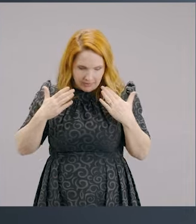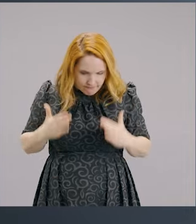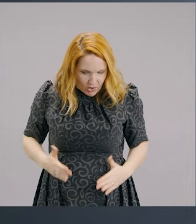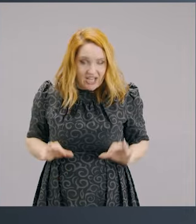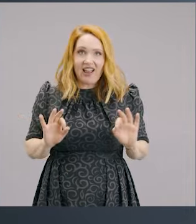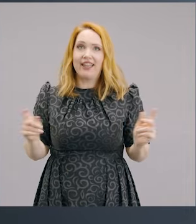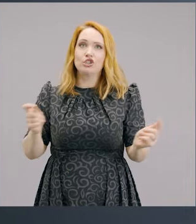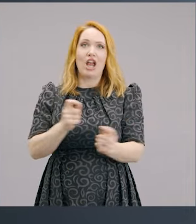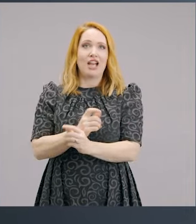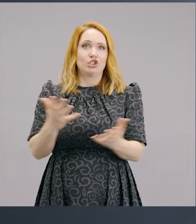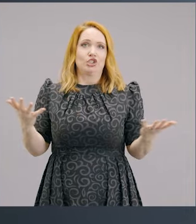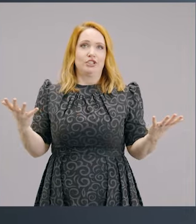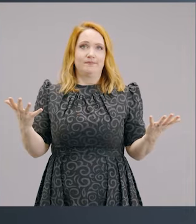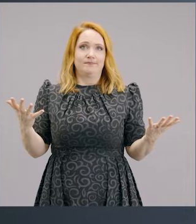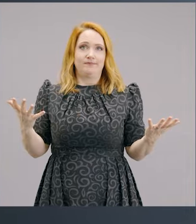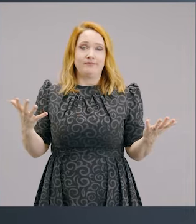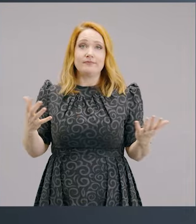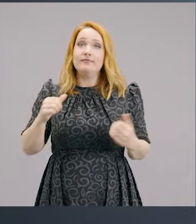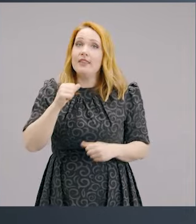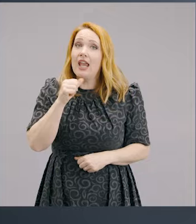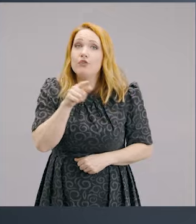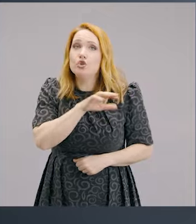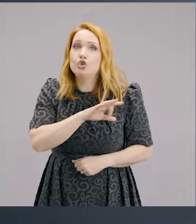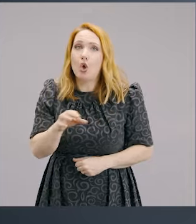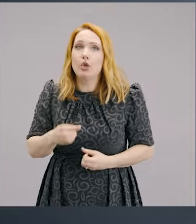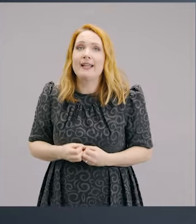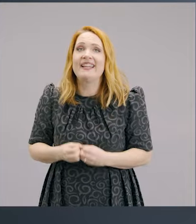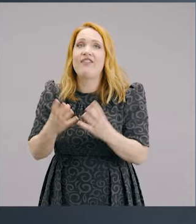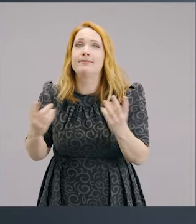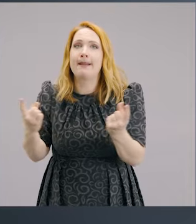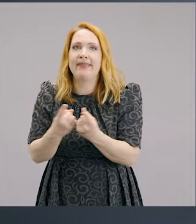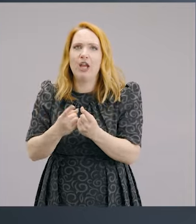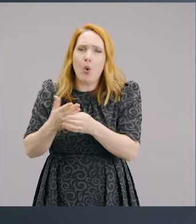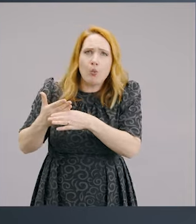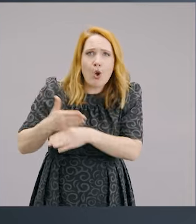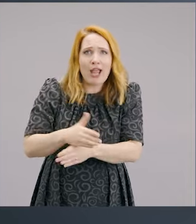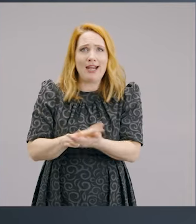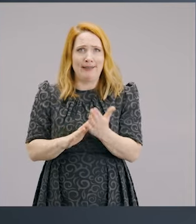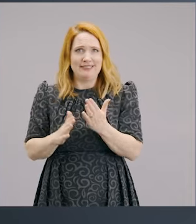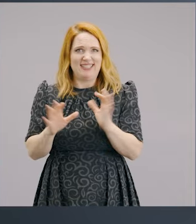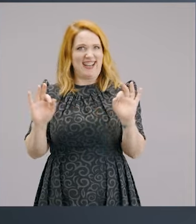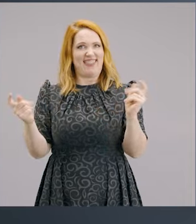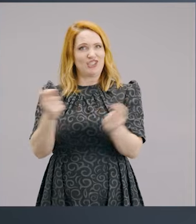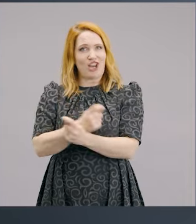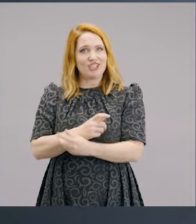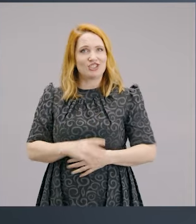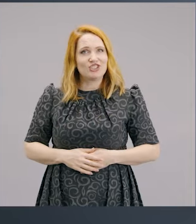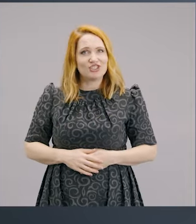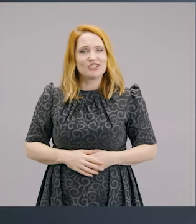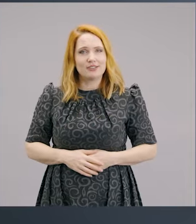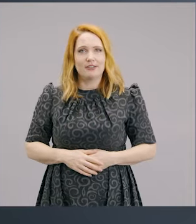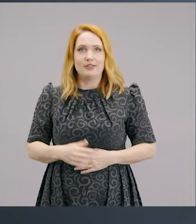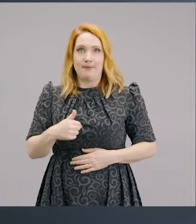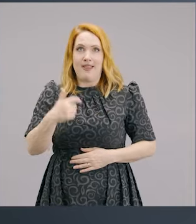changes. Because there's a principle in life that if you don't make a sacrifice, nothing happens, nothing changes. And what I've